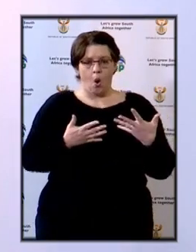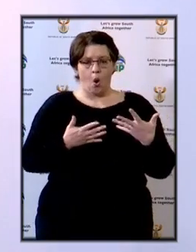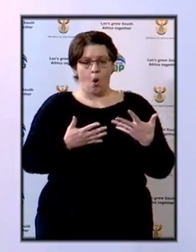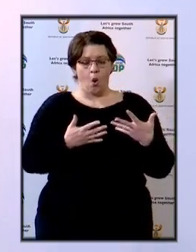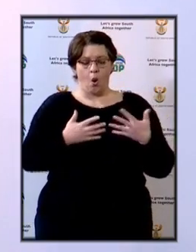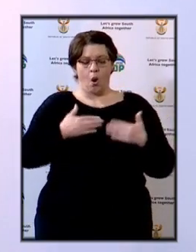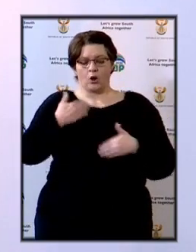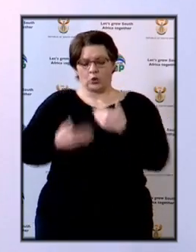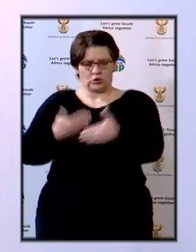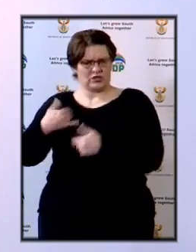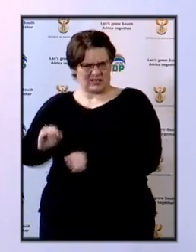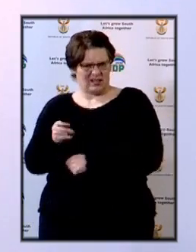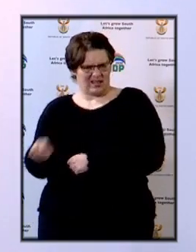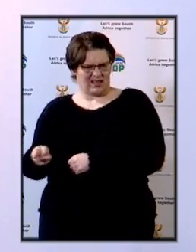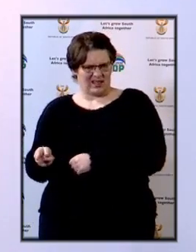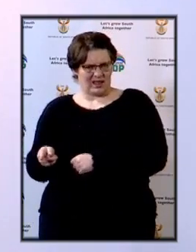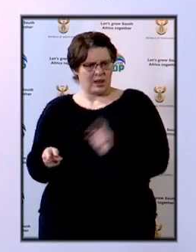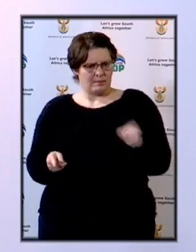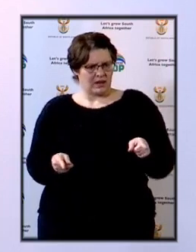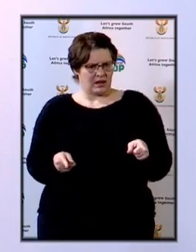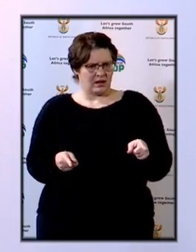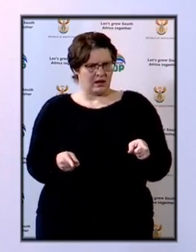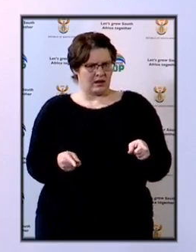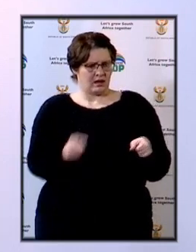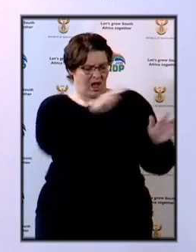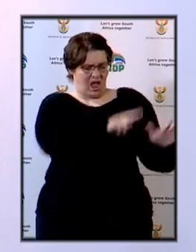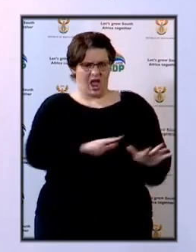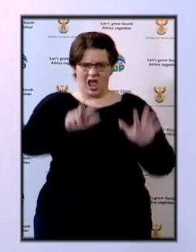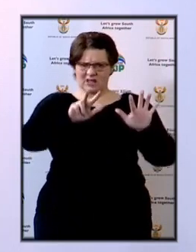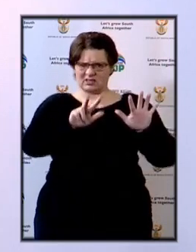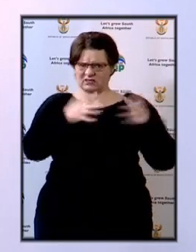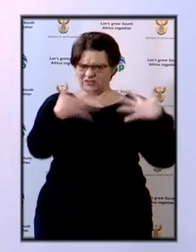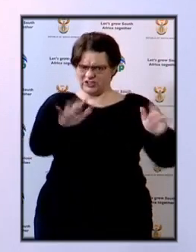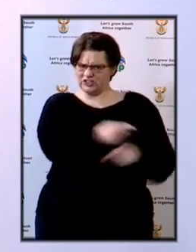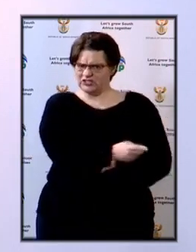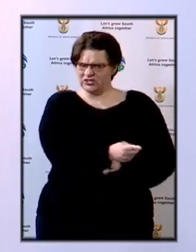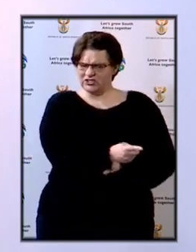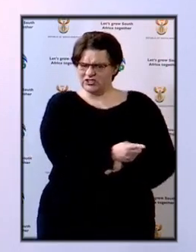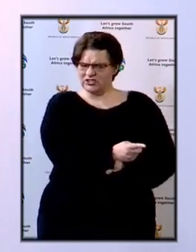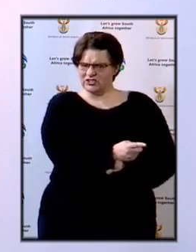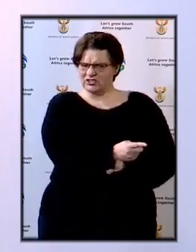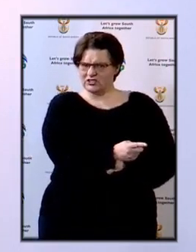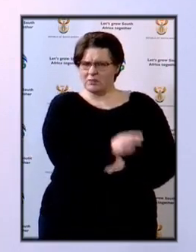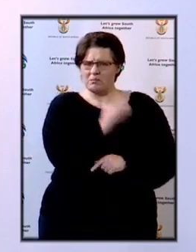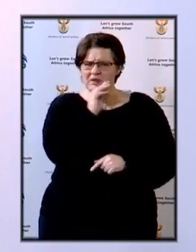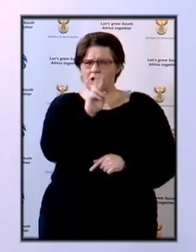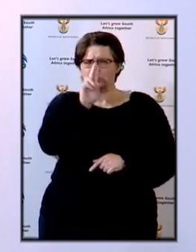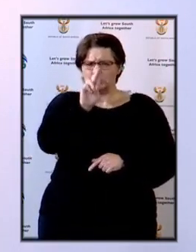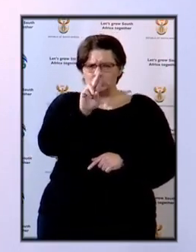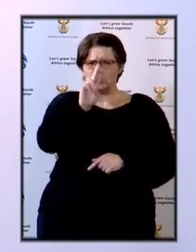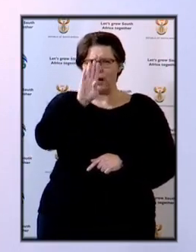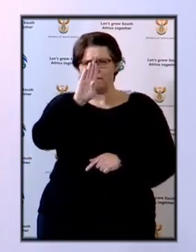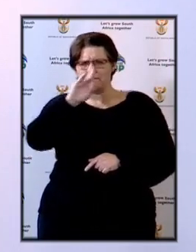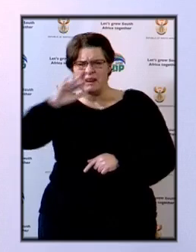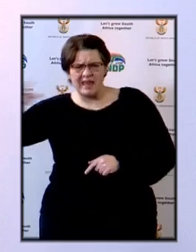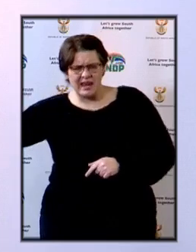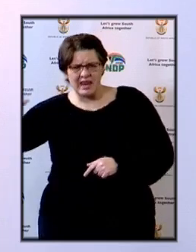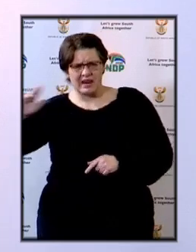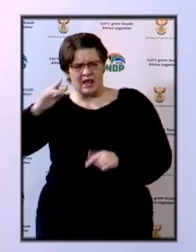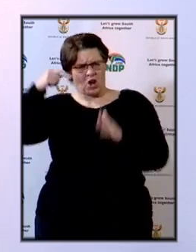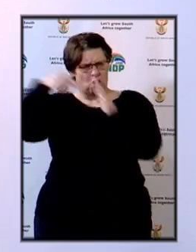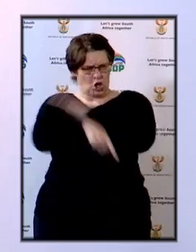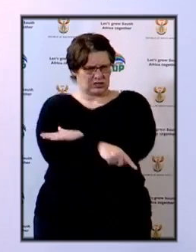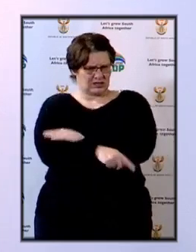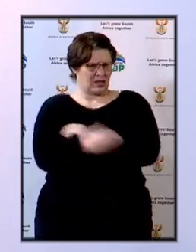continuing? In other words, are these all the prosecutions that will follow from the more than $2 billion that was